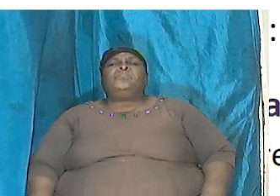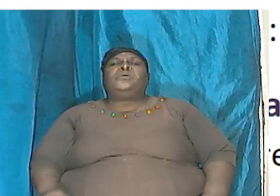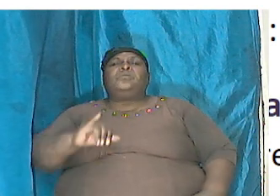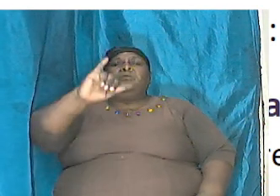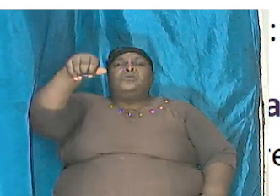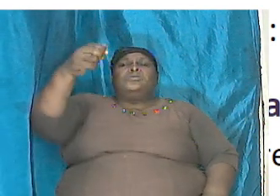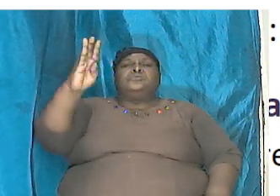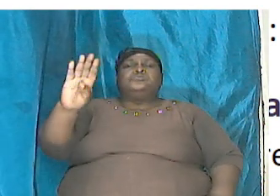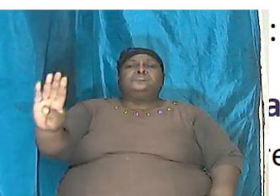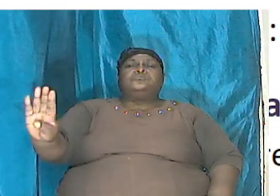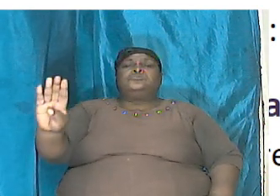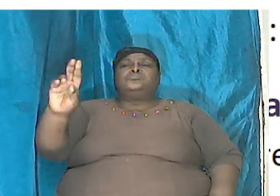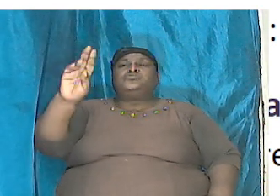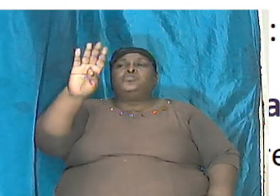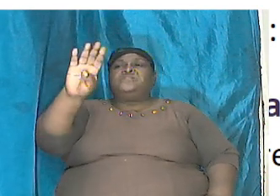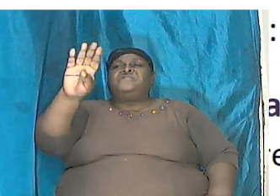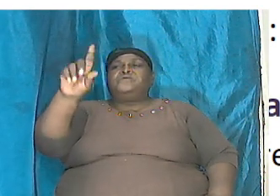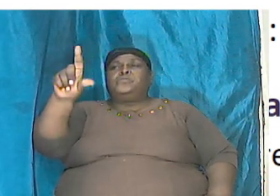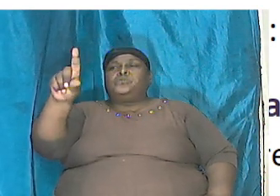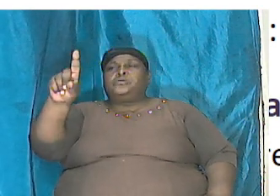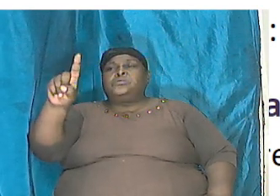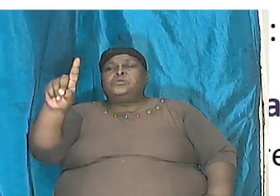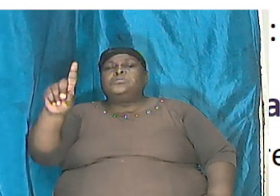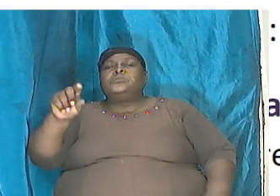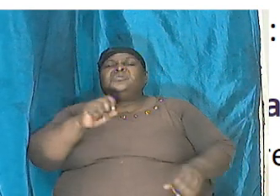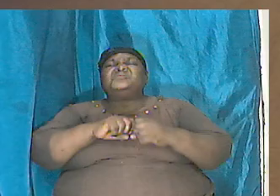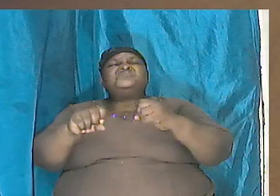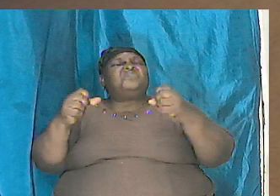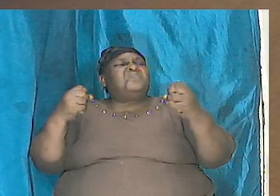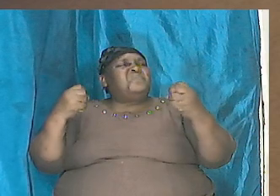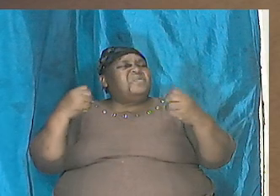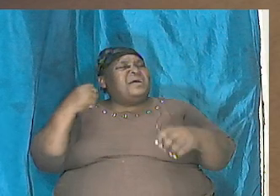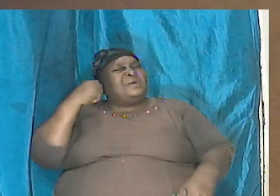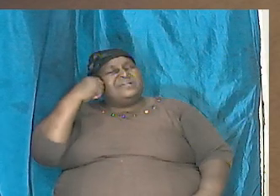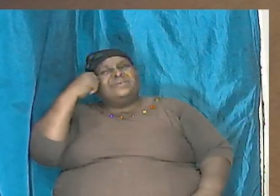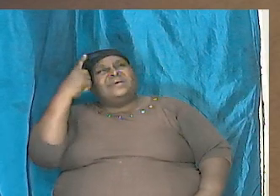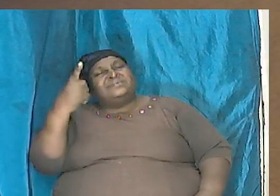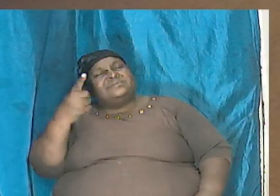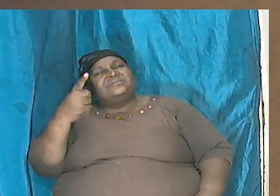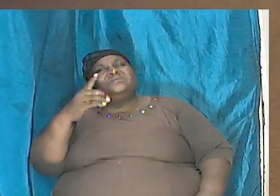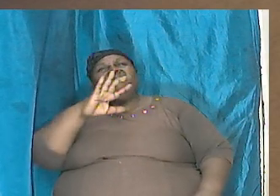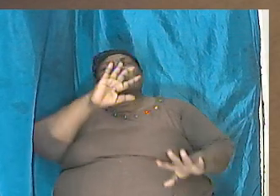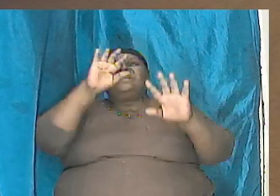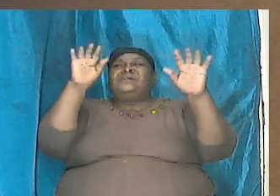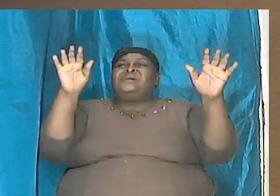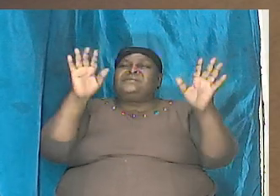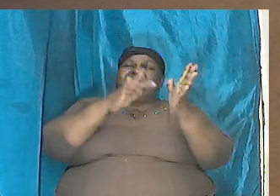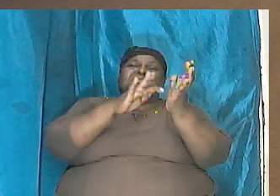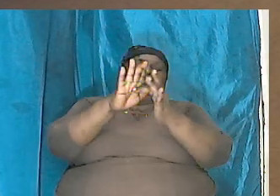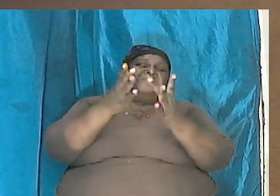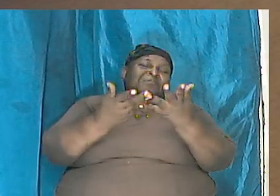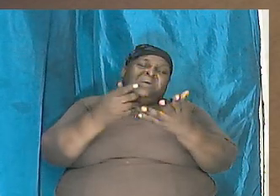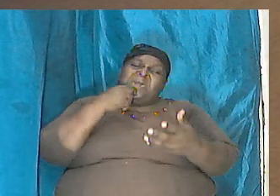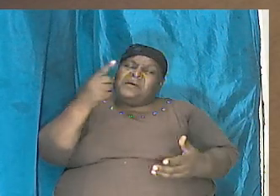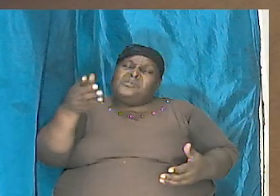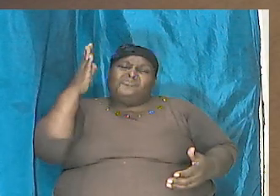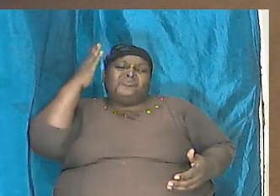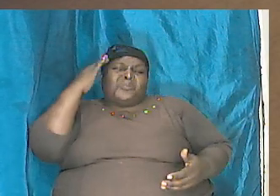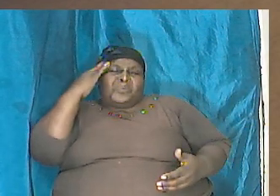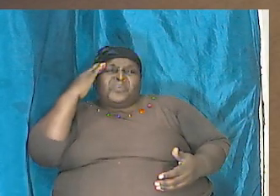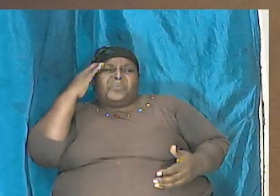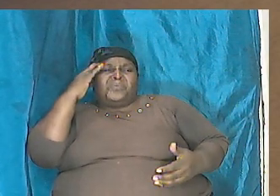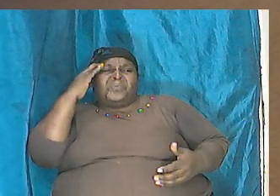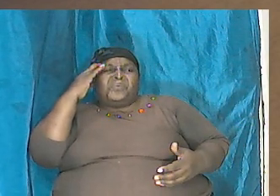41 so that we can understand clearly that the bible knows